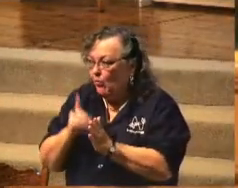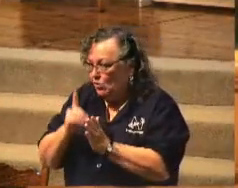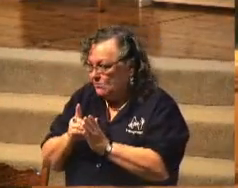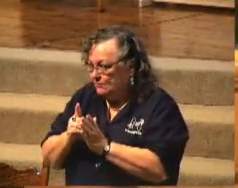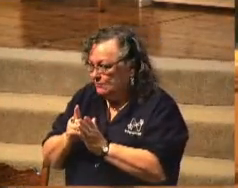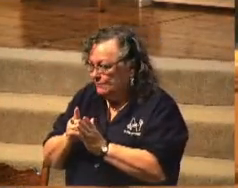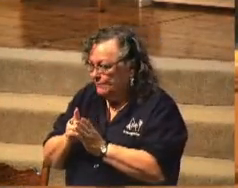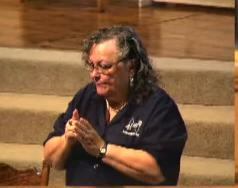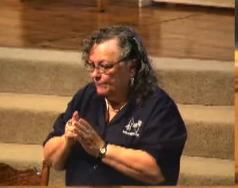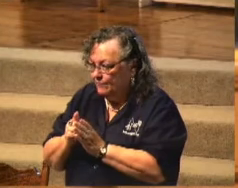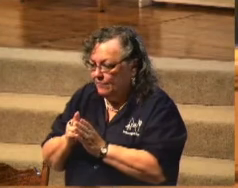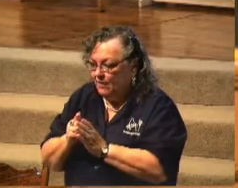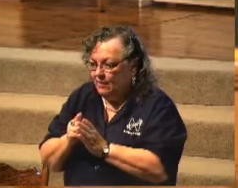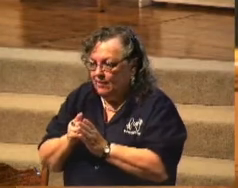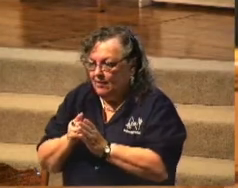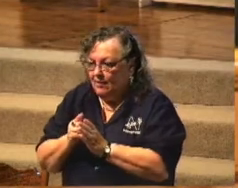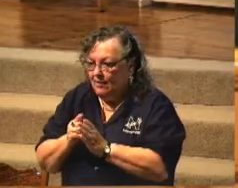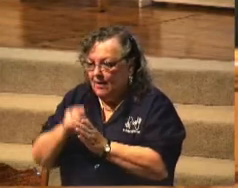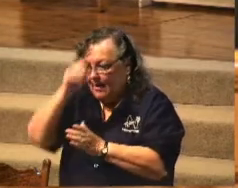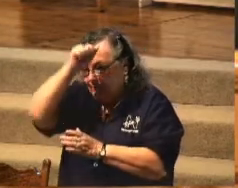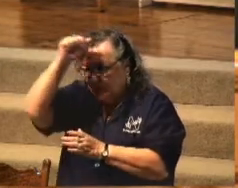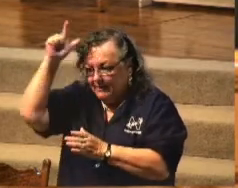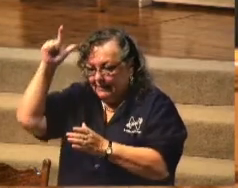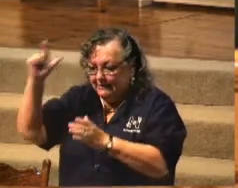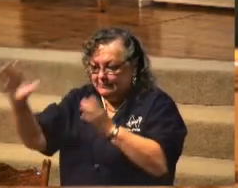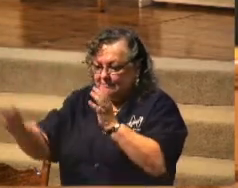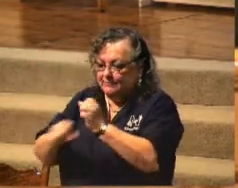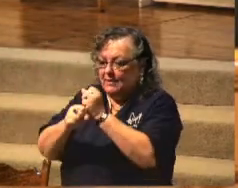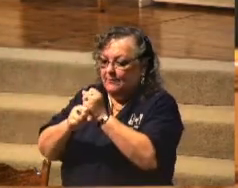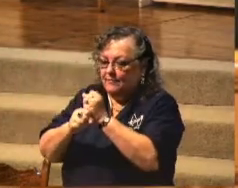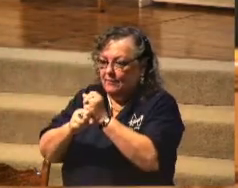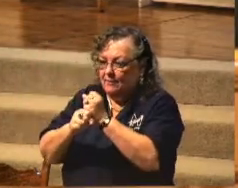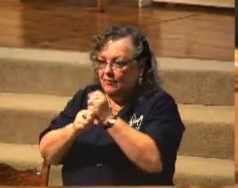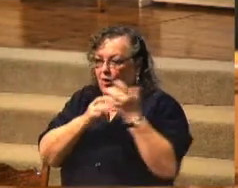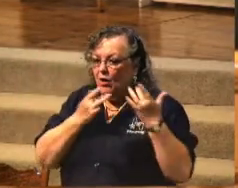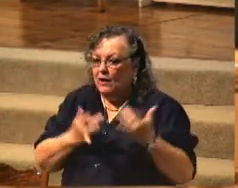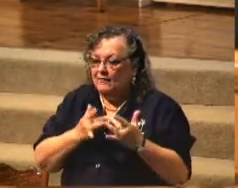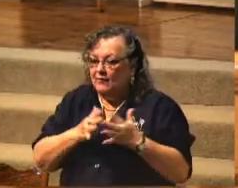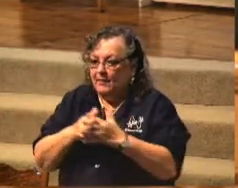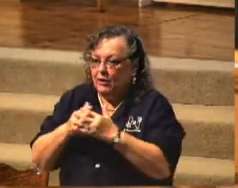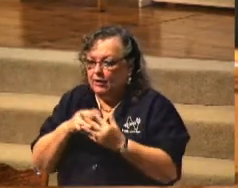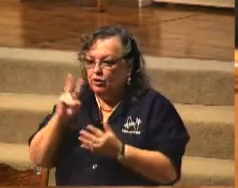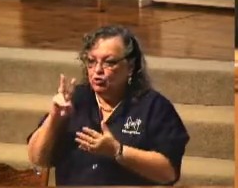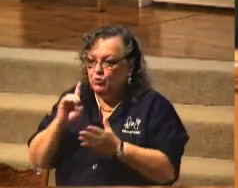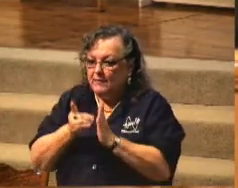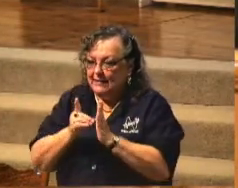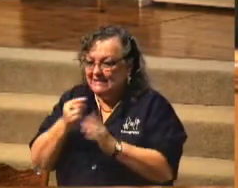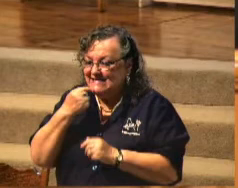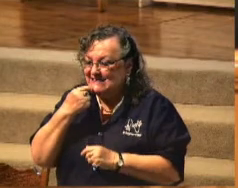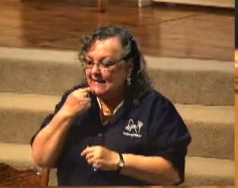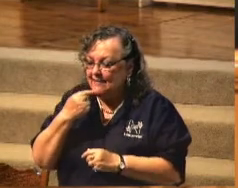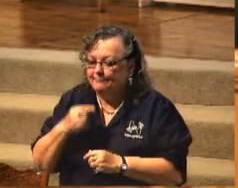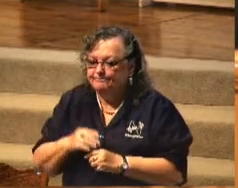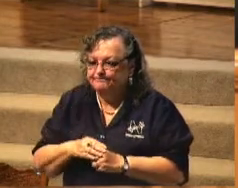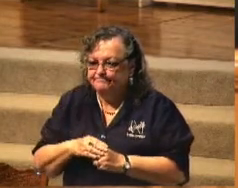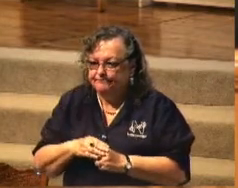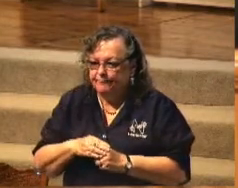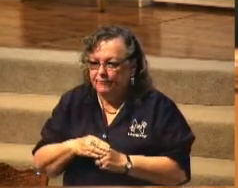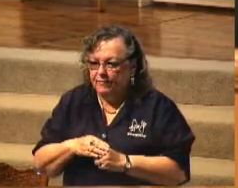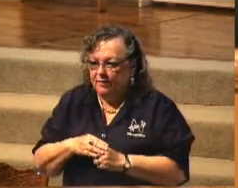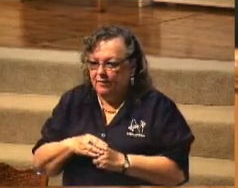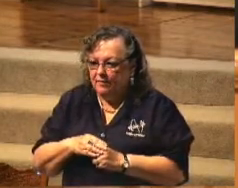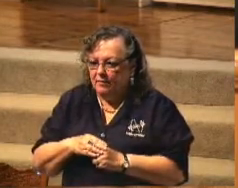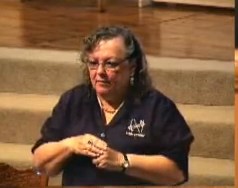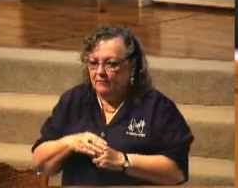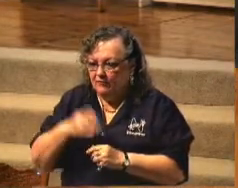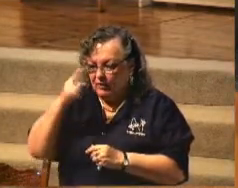He summed up the heart of America in two minutes. He said this. He said, It is rather for us to be